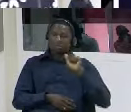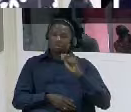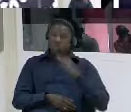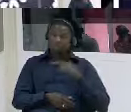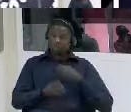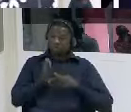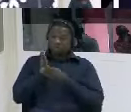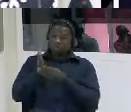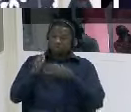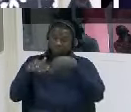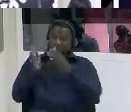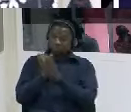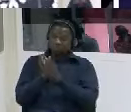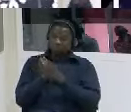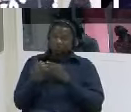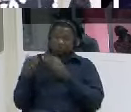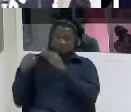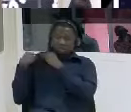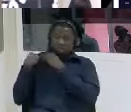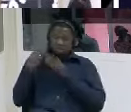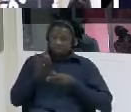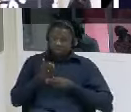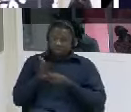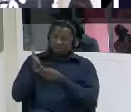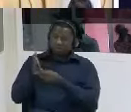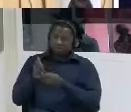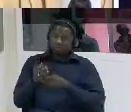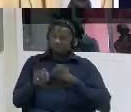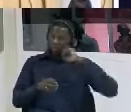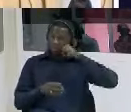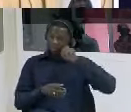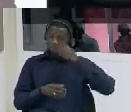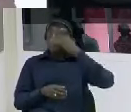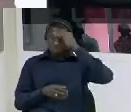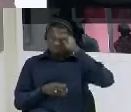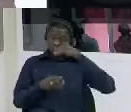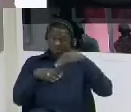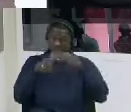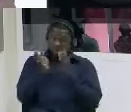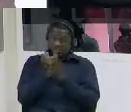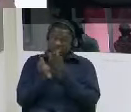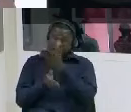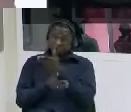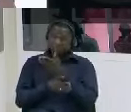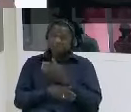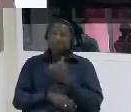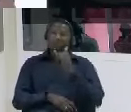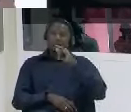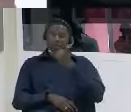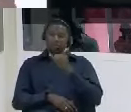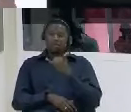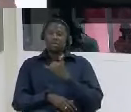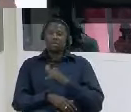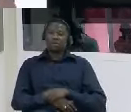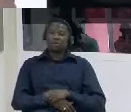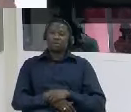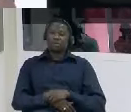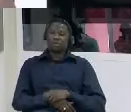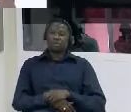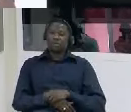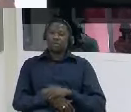assassination um yes yes that's right council and subsequently they disappeared